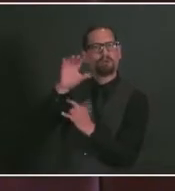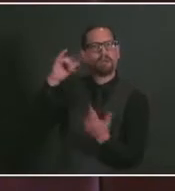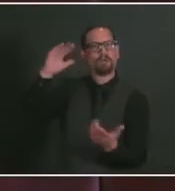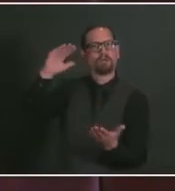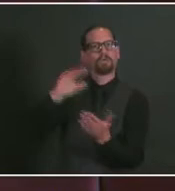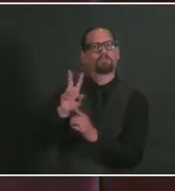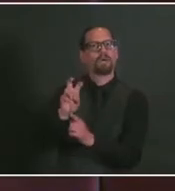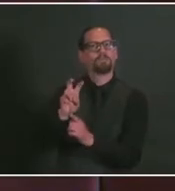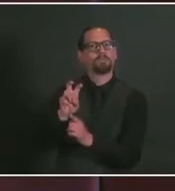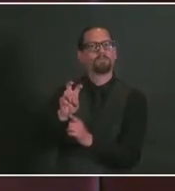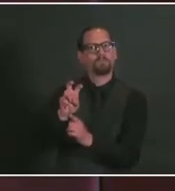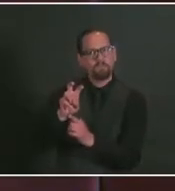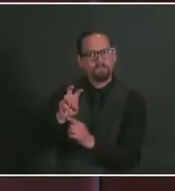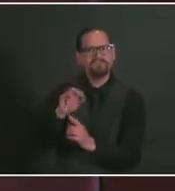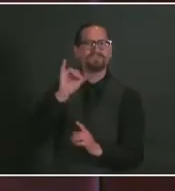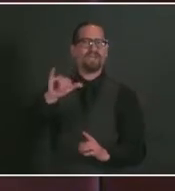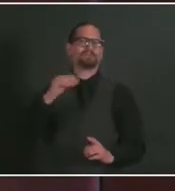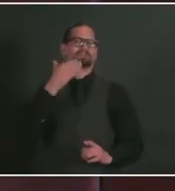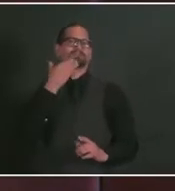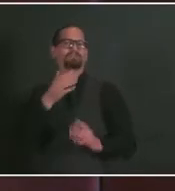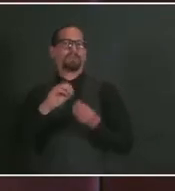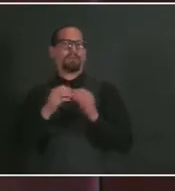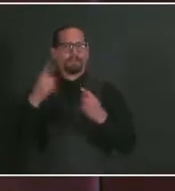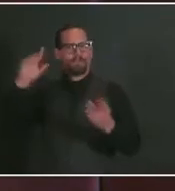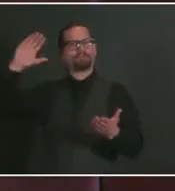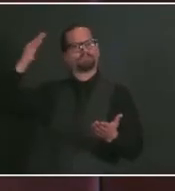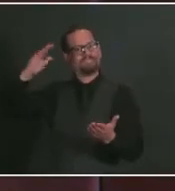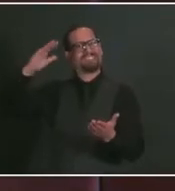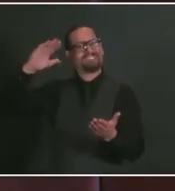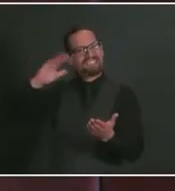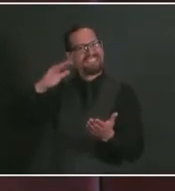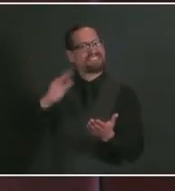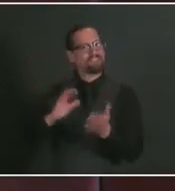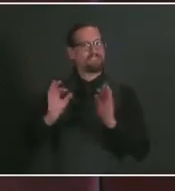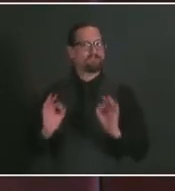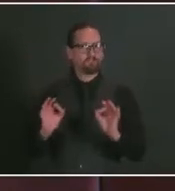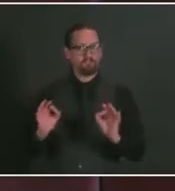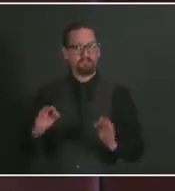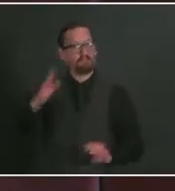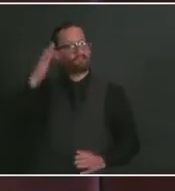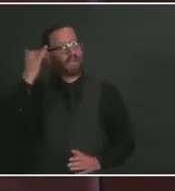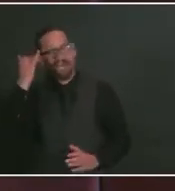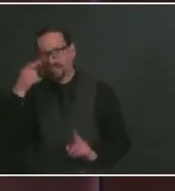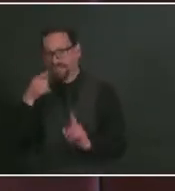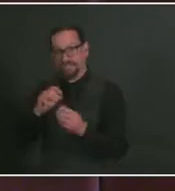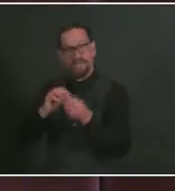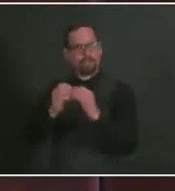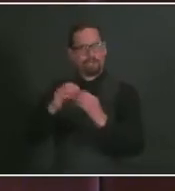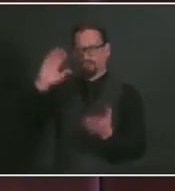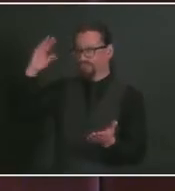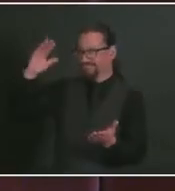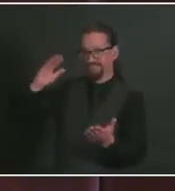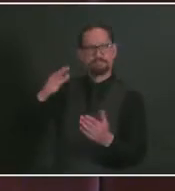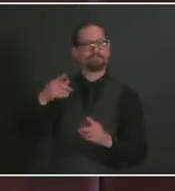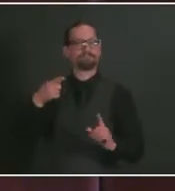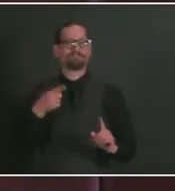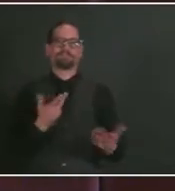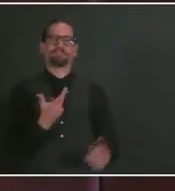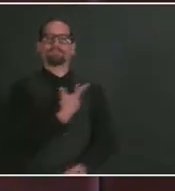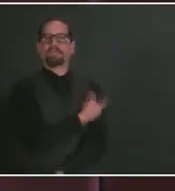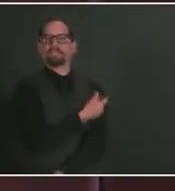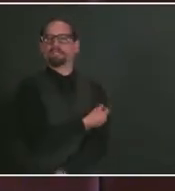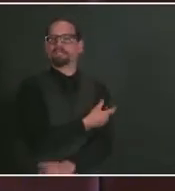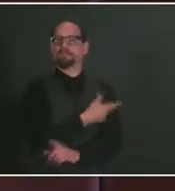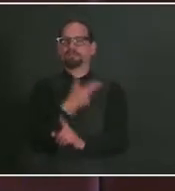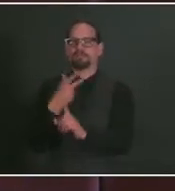is that we have been making so much progress because of our highly effective vaccines, and that's something the governor emphasized. It's something that Tom will talk about.